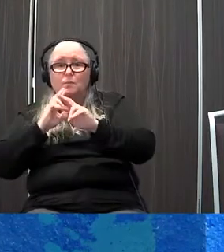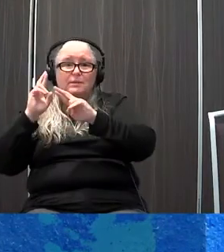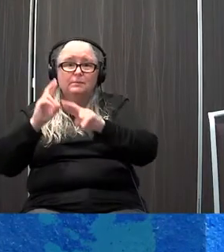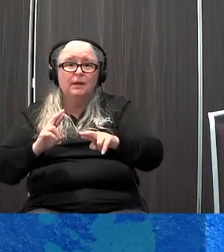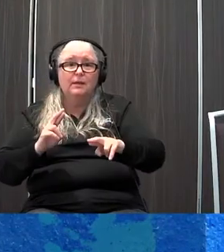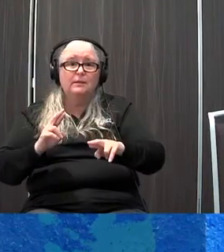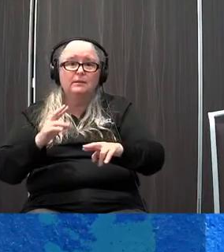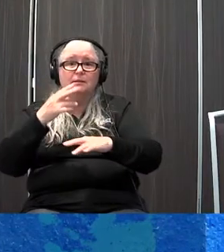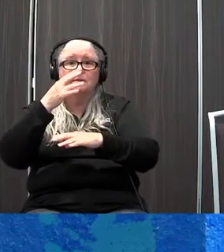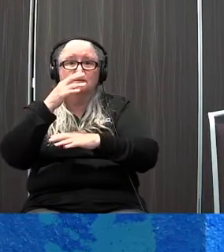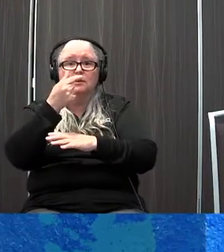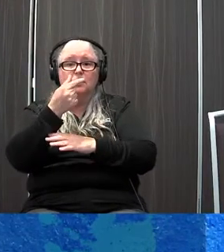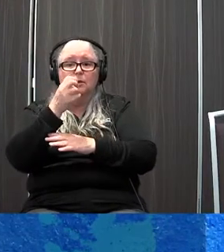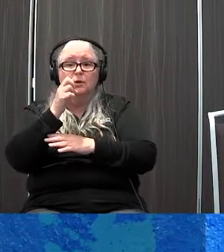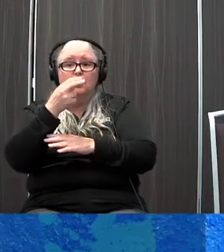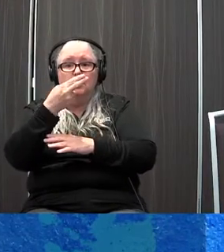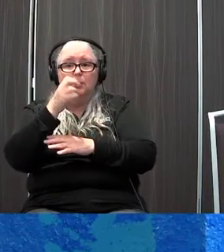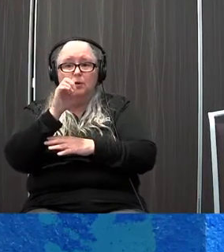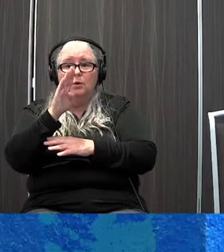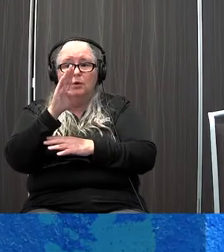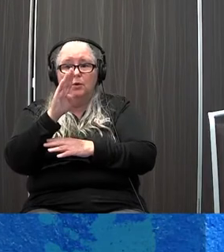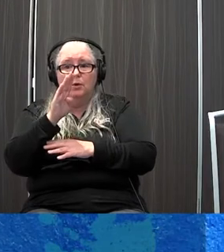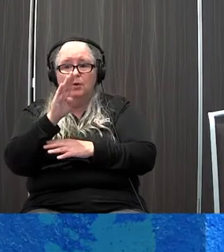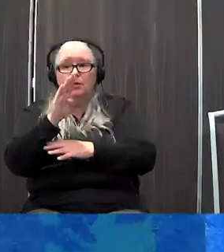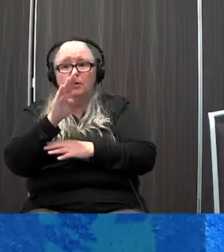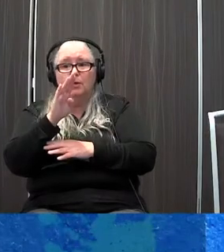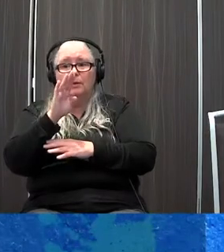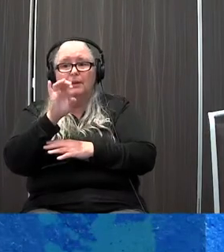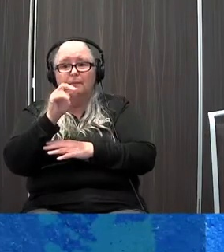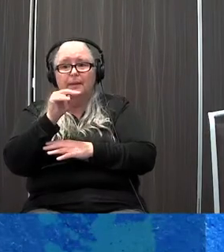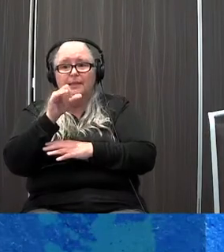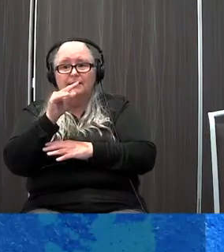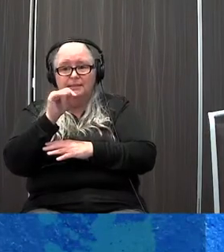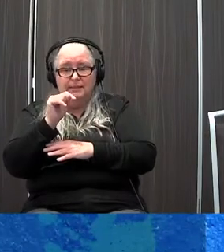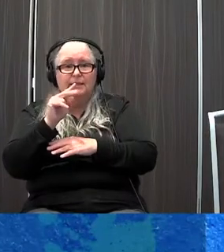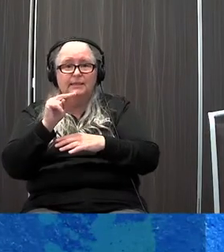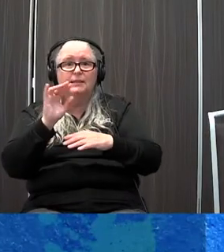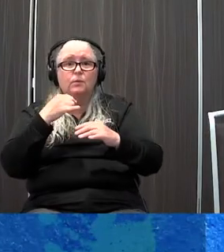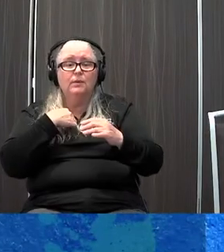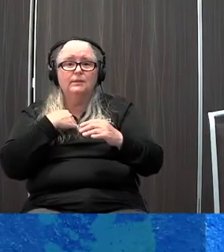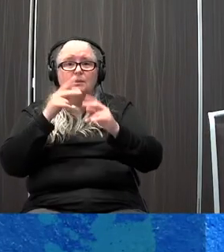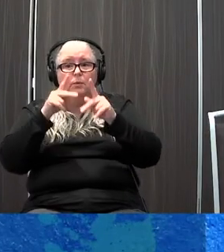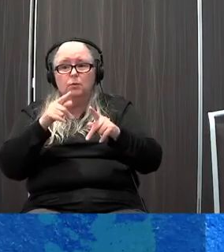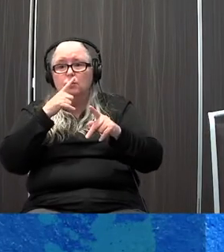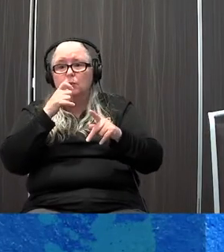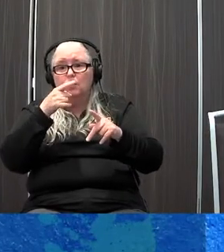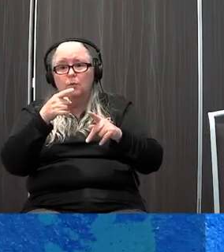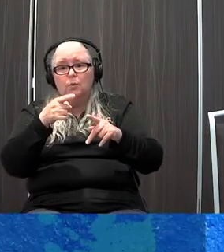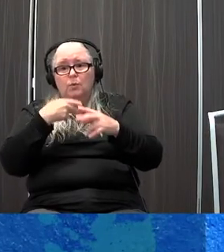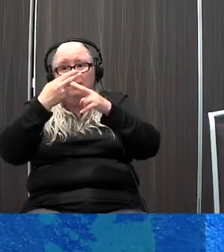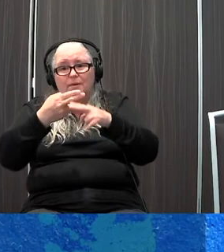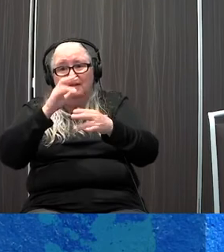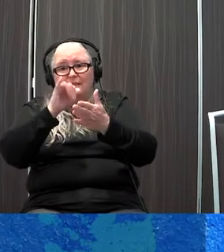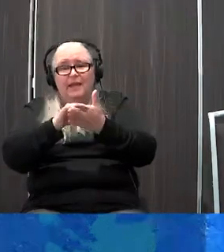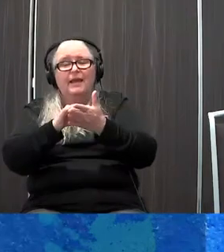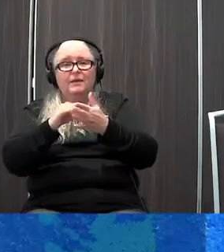Herb Benson was the first to coin what's called the relaxation response. So it's sort of the opposite to that, early, mid-70s. And what we used to